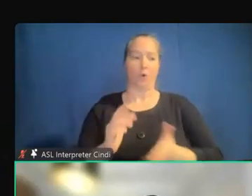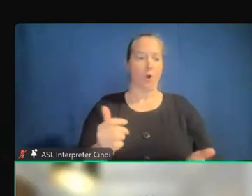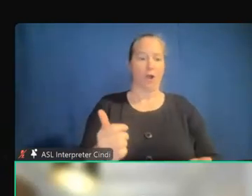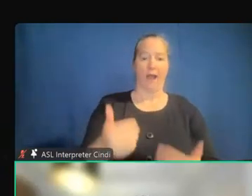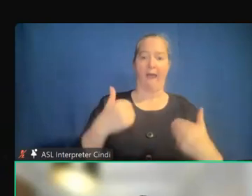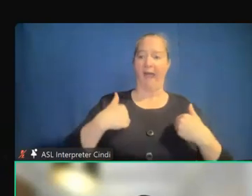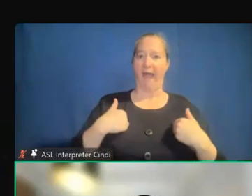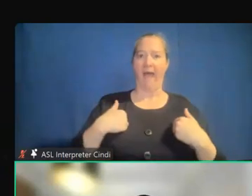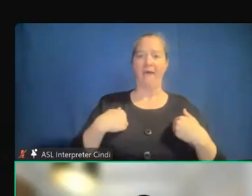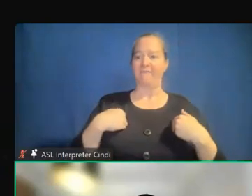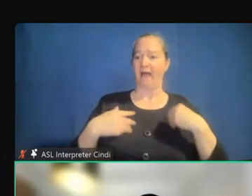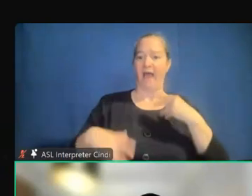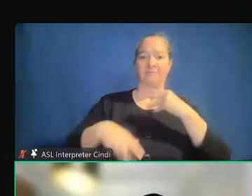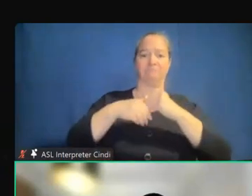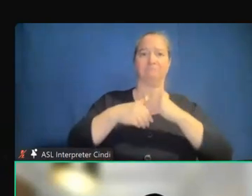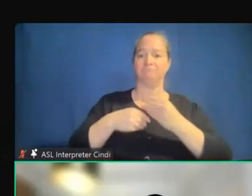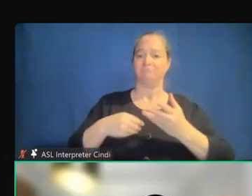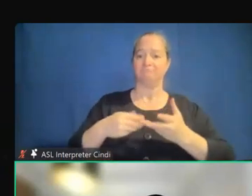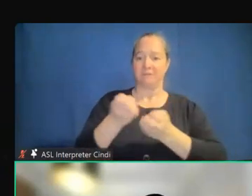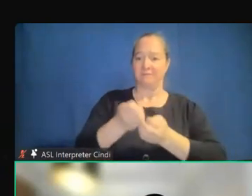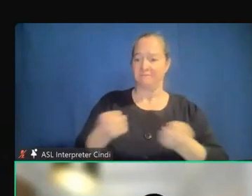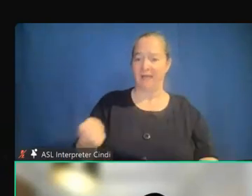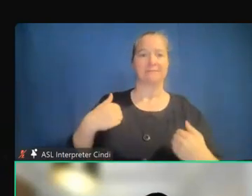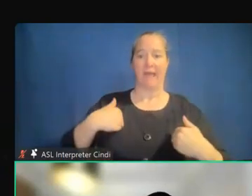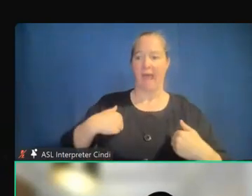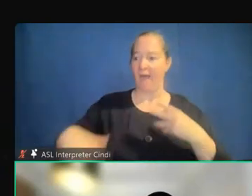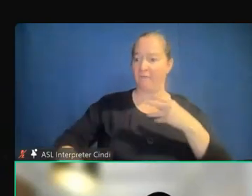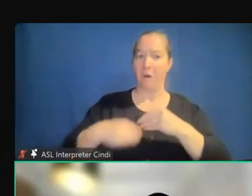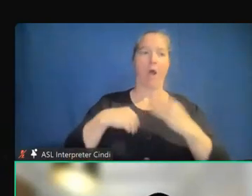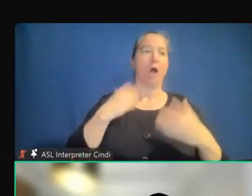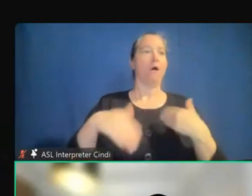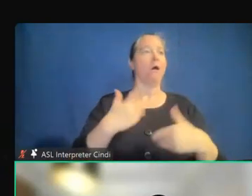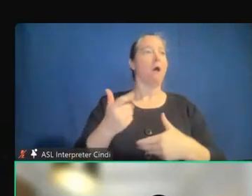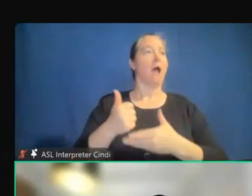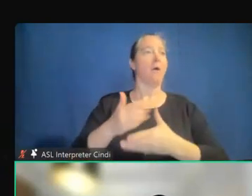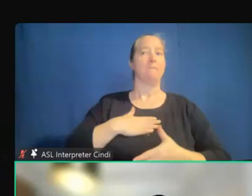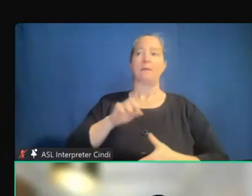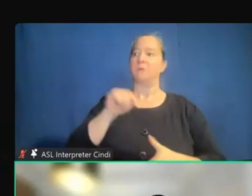that individual is still protected and still considered to have that disability under the law.